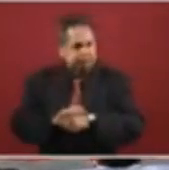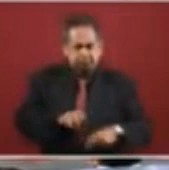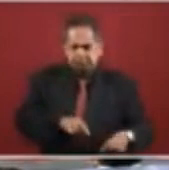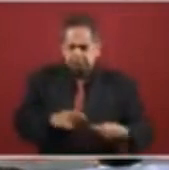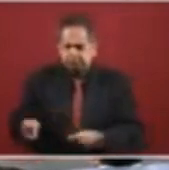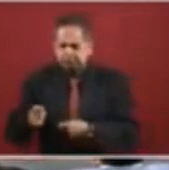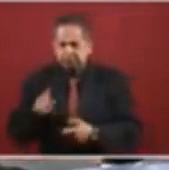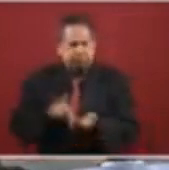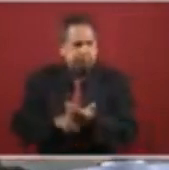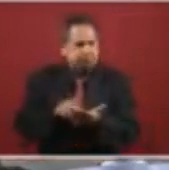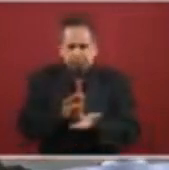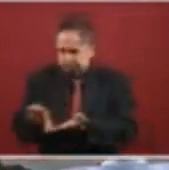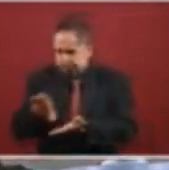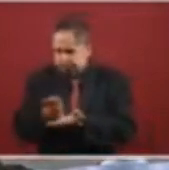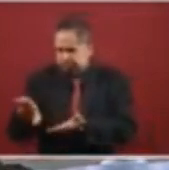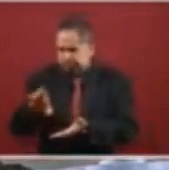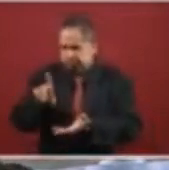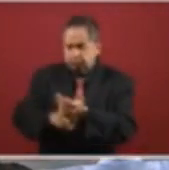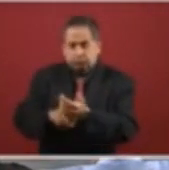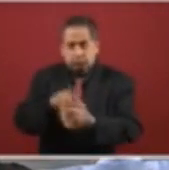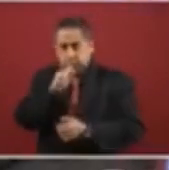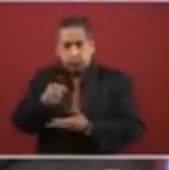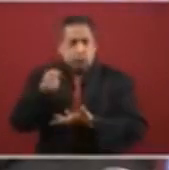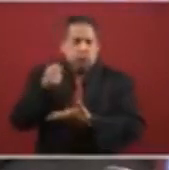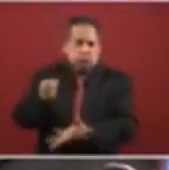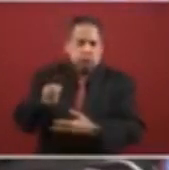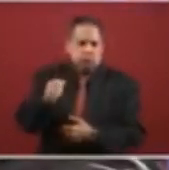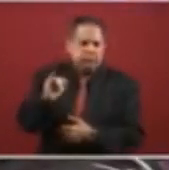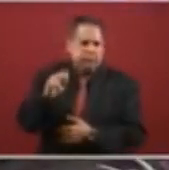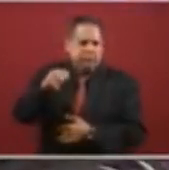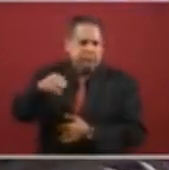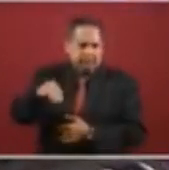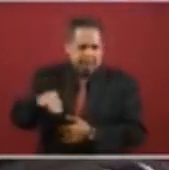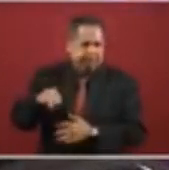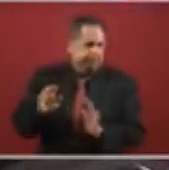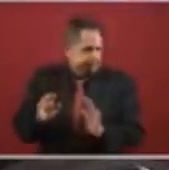and other fountains of funds.